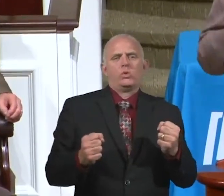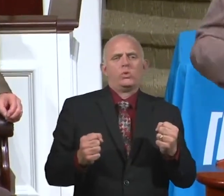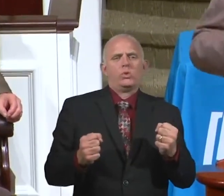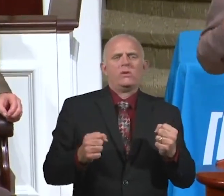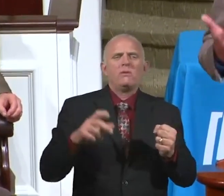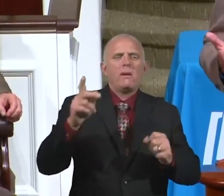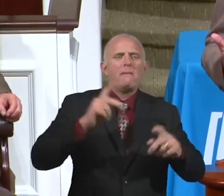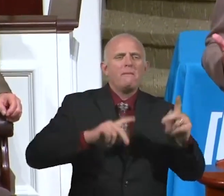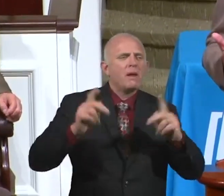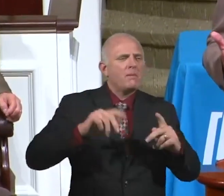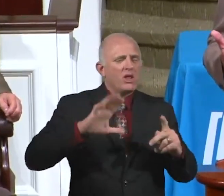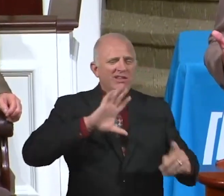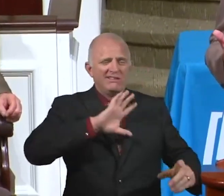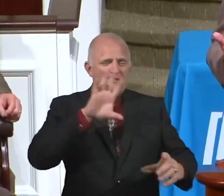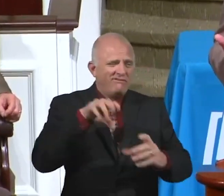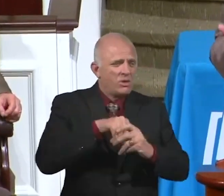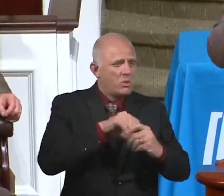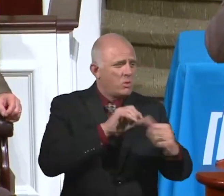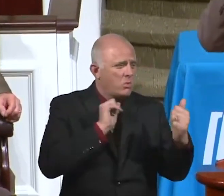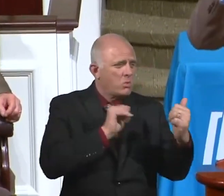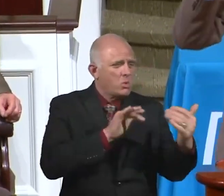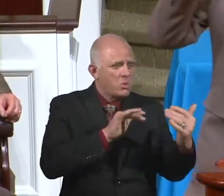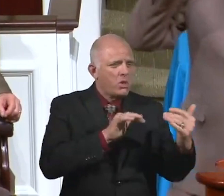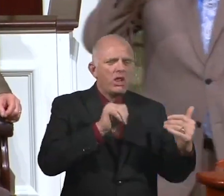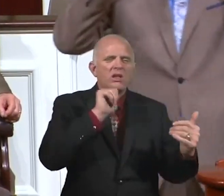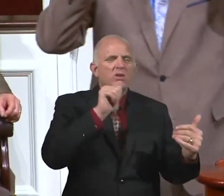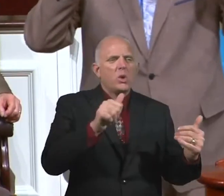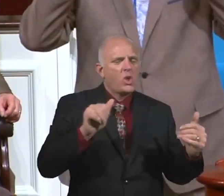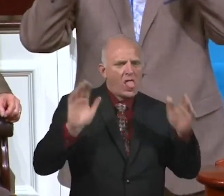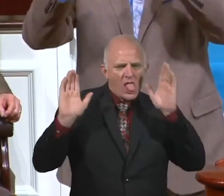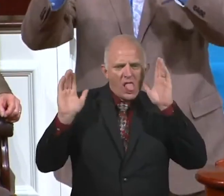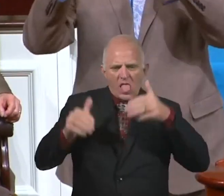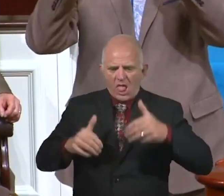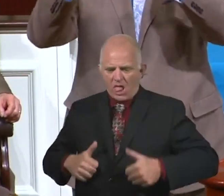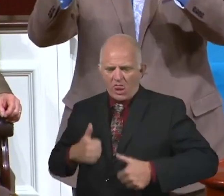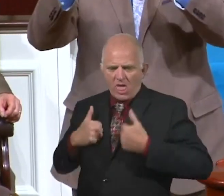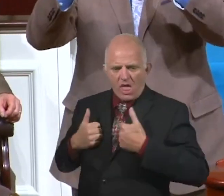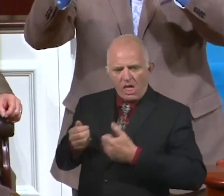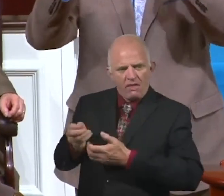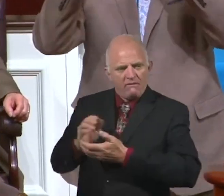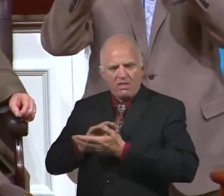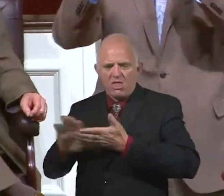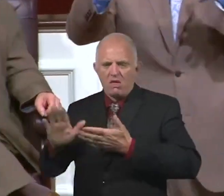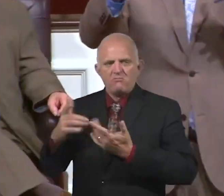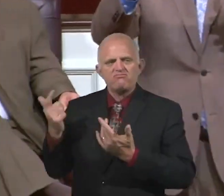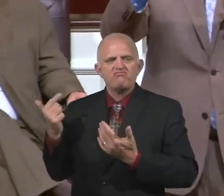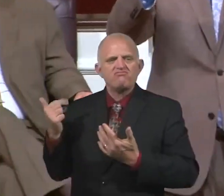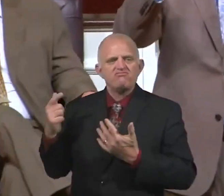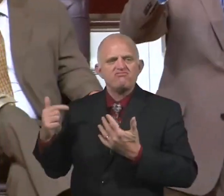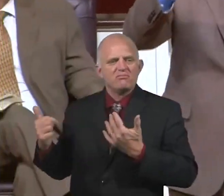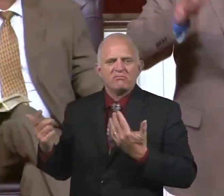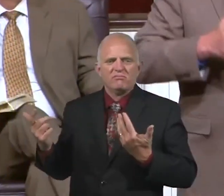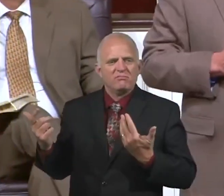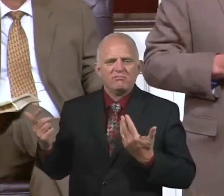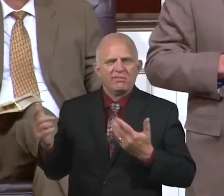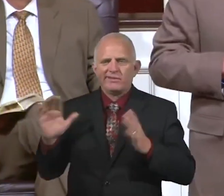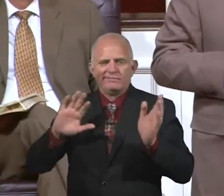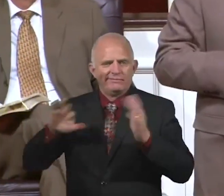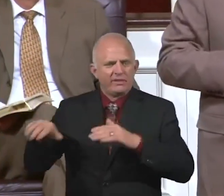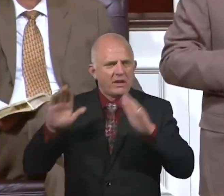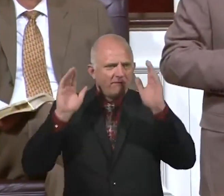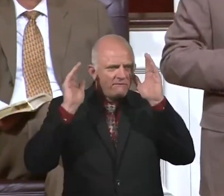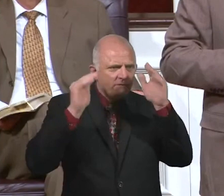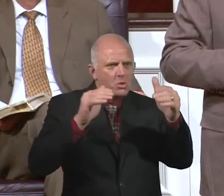entangled with the affairs of his life. But he's focused on trying to please the one that chose him to be in the army.